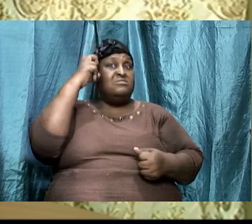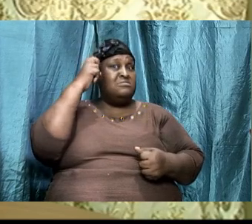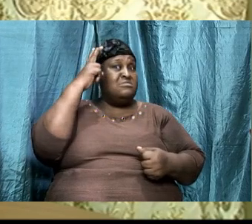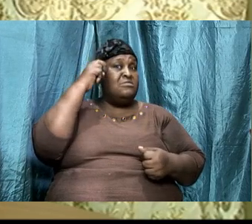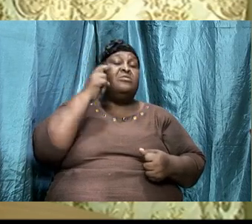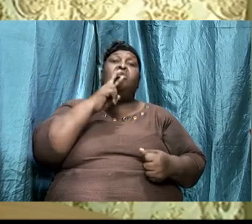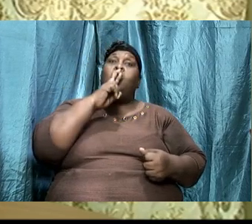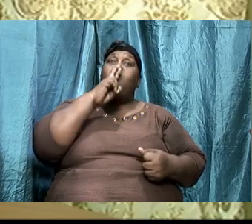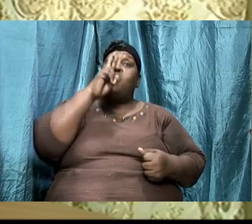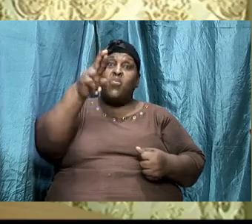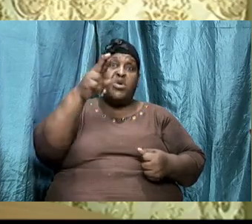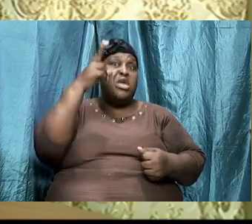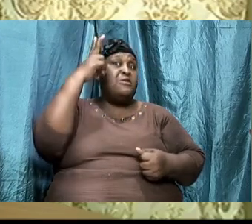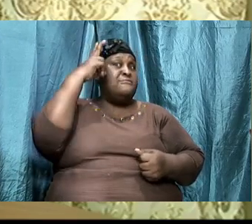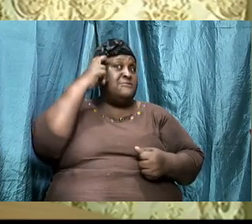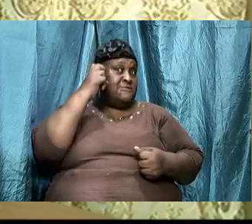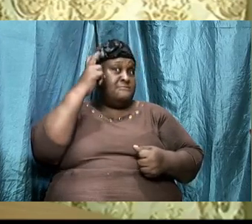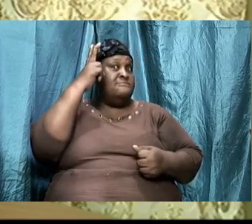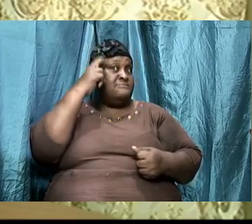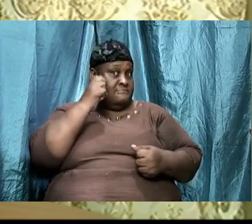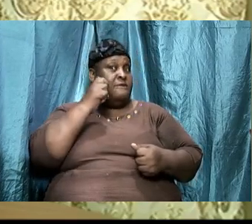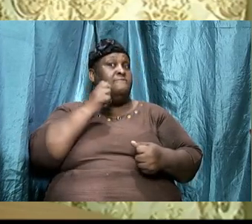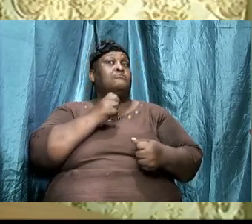Real, real enemy that we're dealing with.